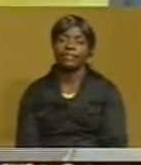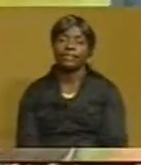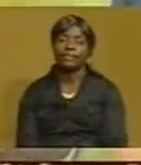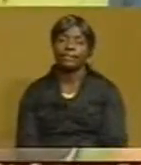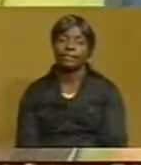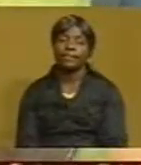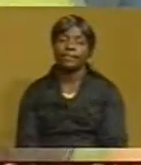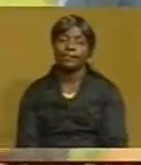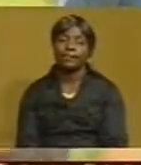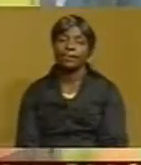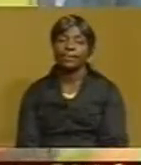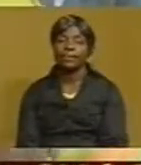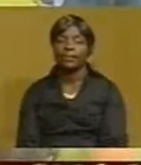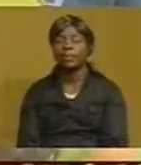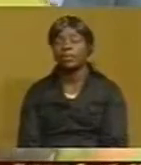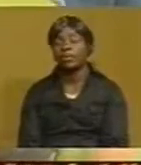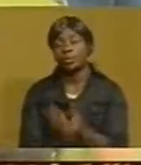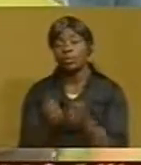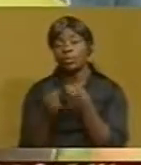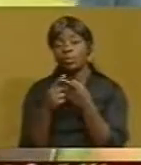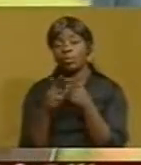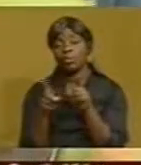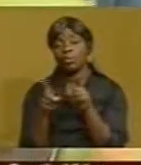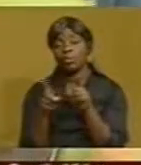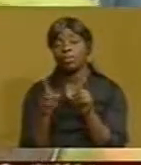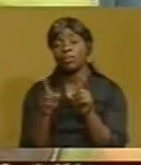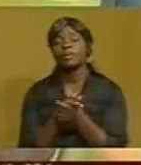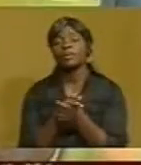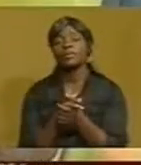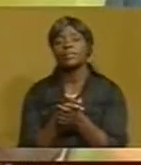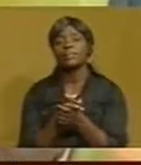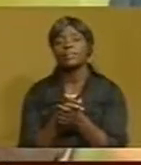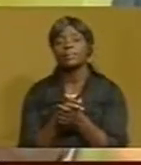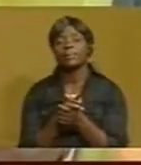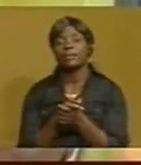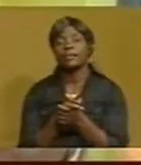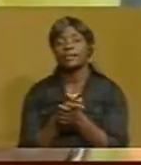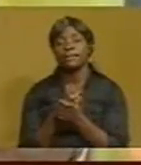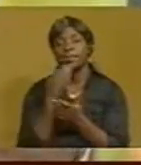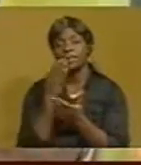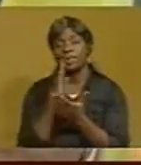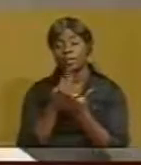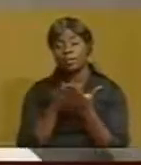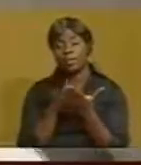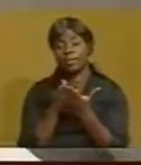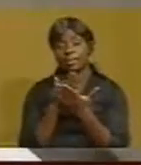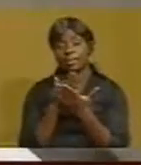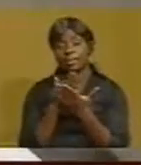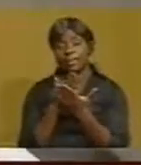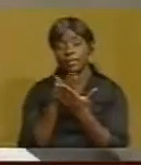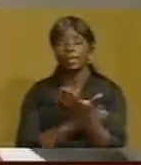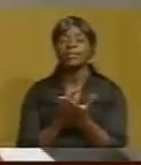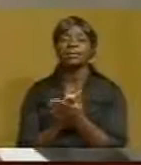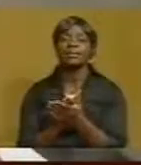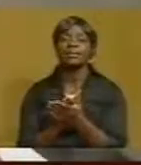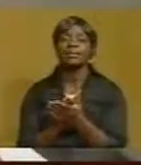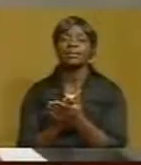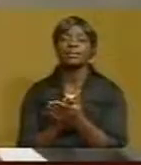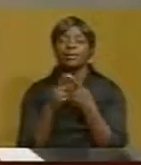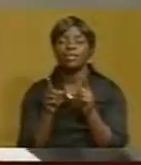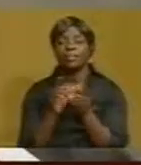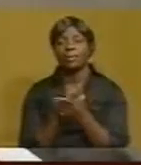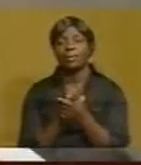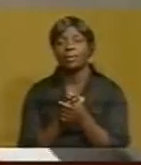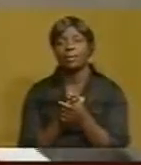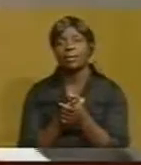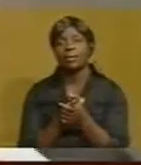I'm not certain whether your Excellency remembers but I first saw your Excellency at